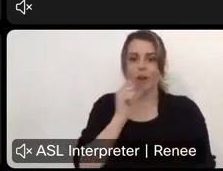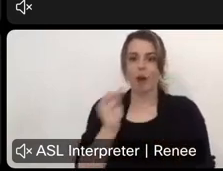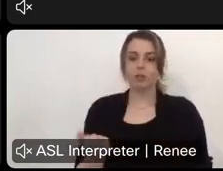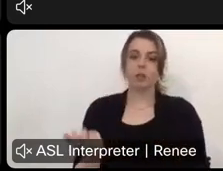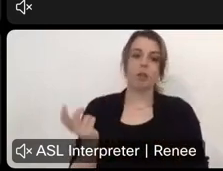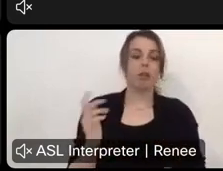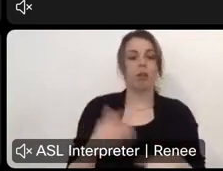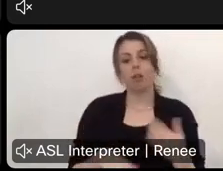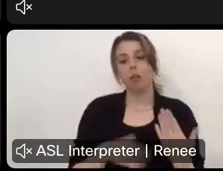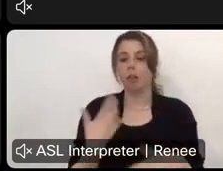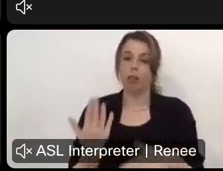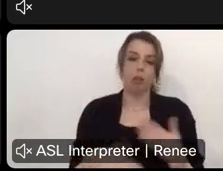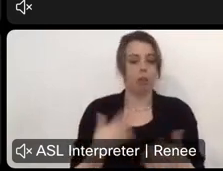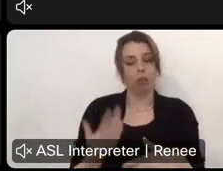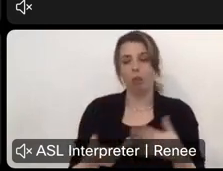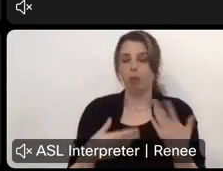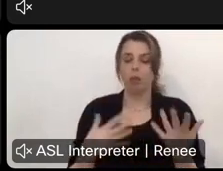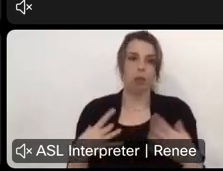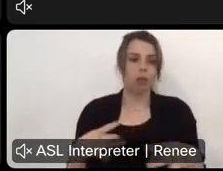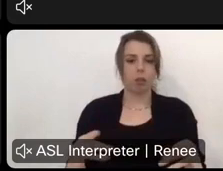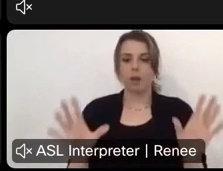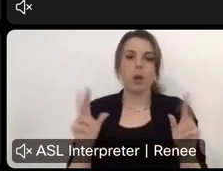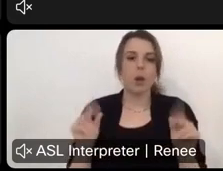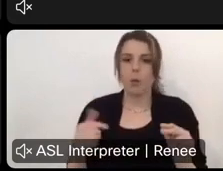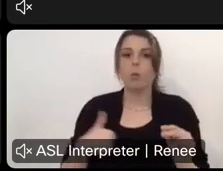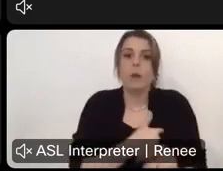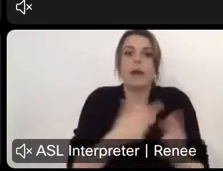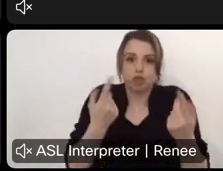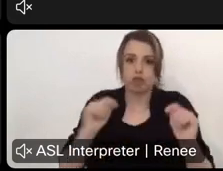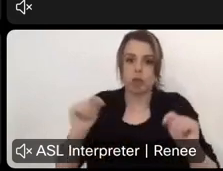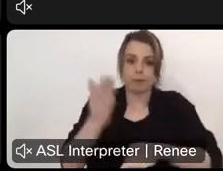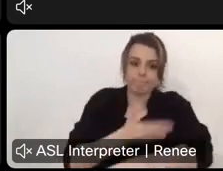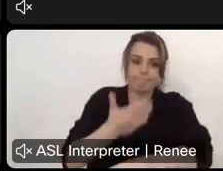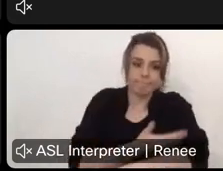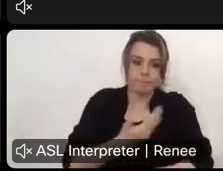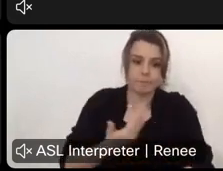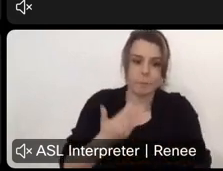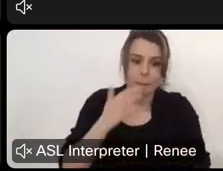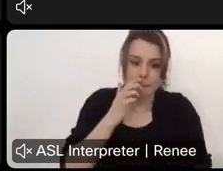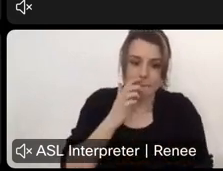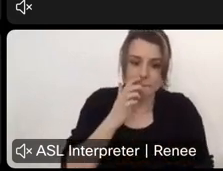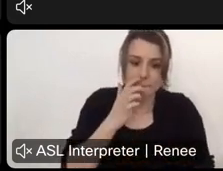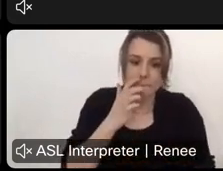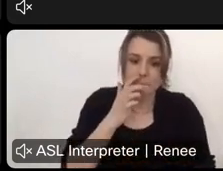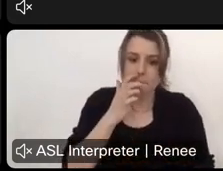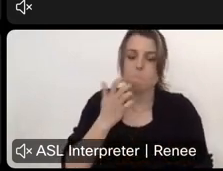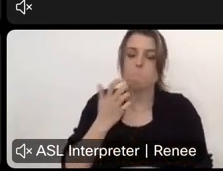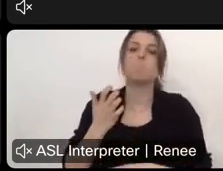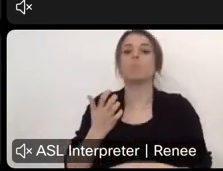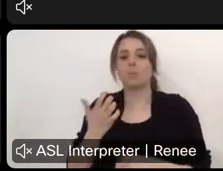We're trying to make those improvements. And, um, modernization comes in different ways and we, we, certainly have them on the radar.